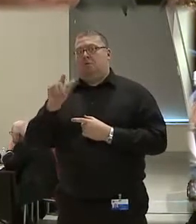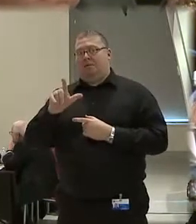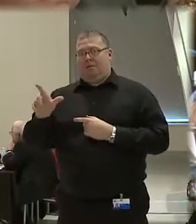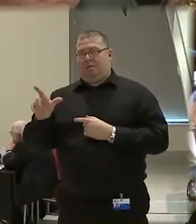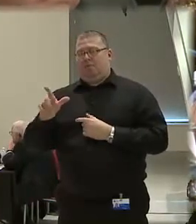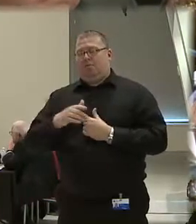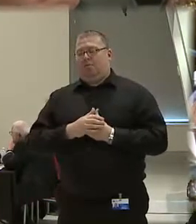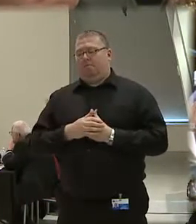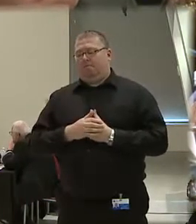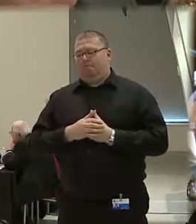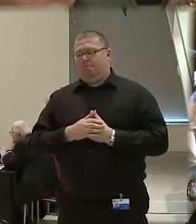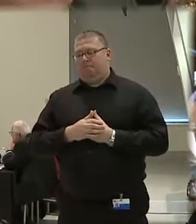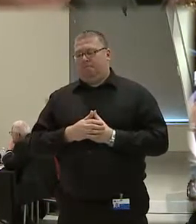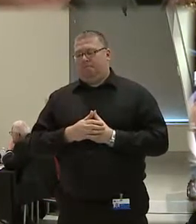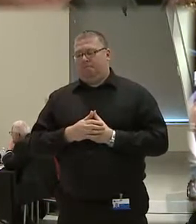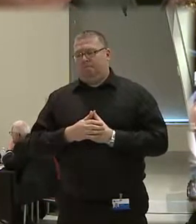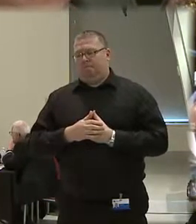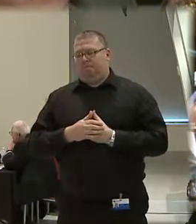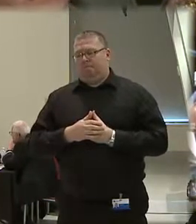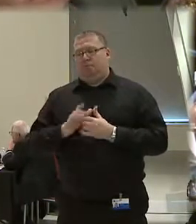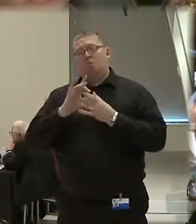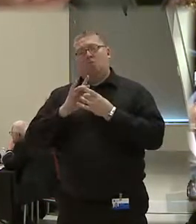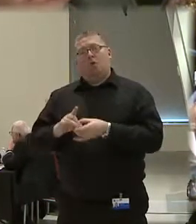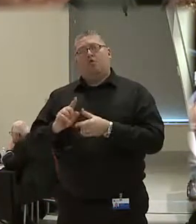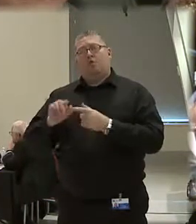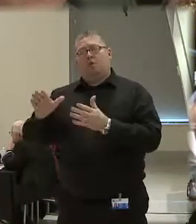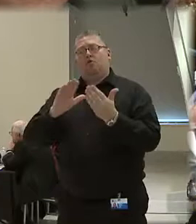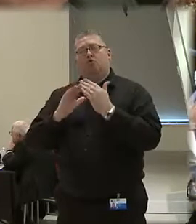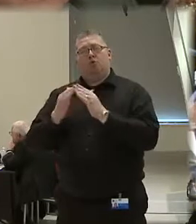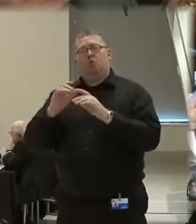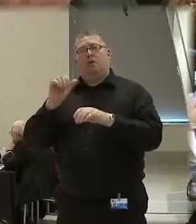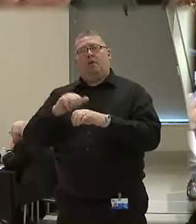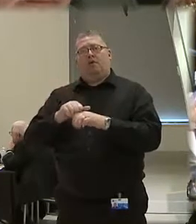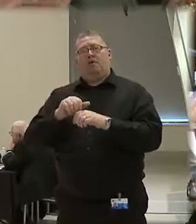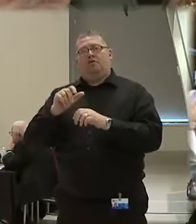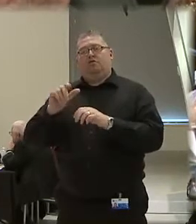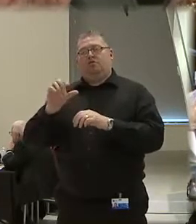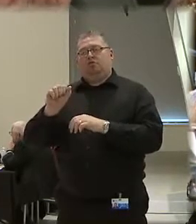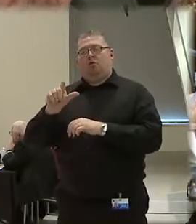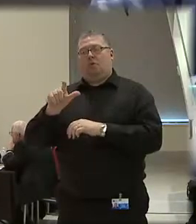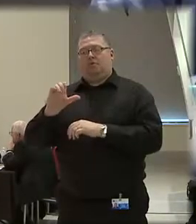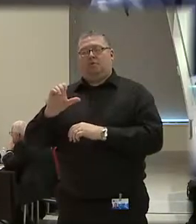regards to his community in Salt Lake City as well, too.